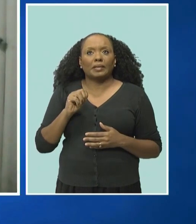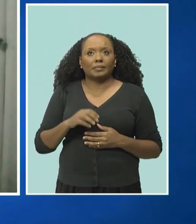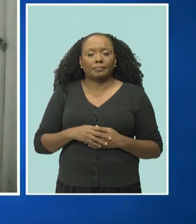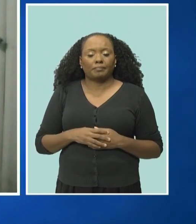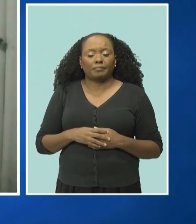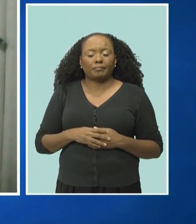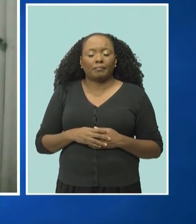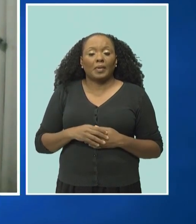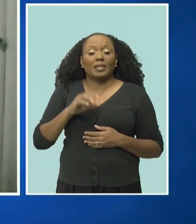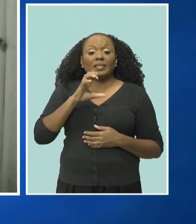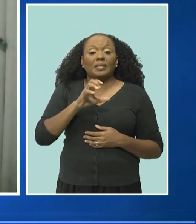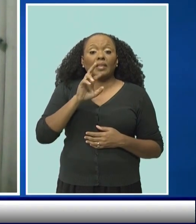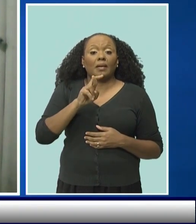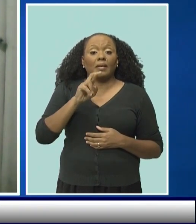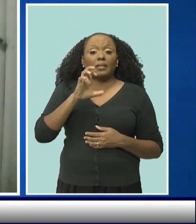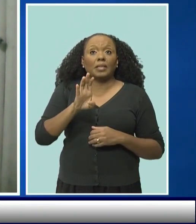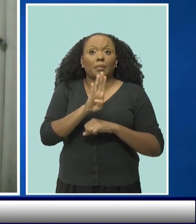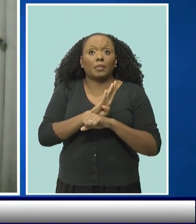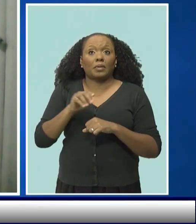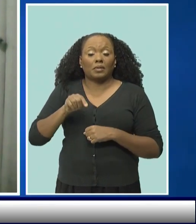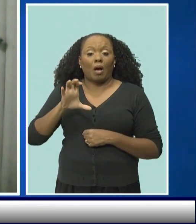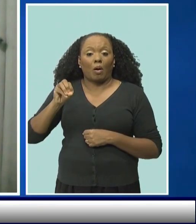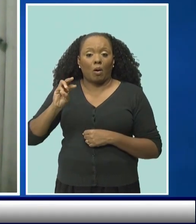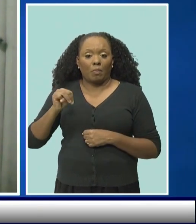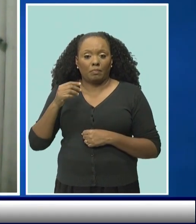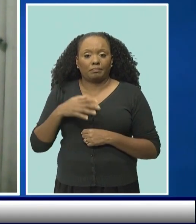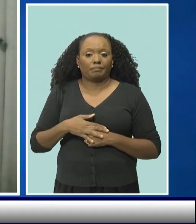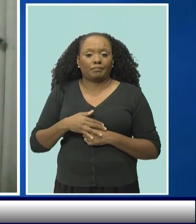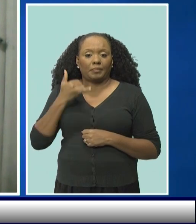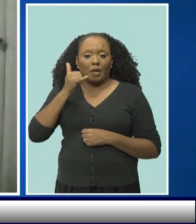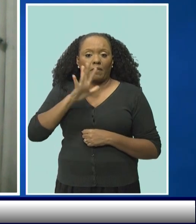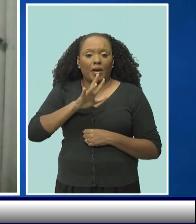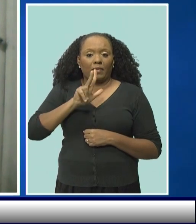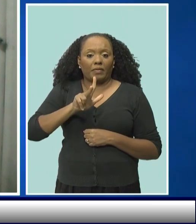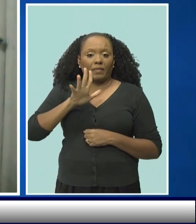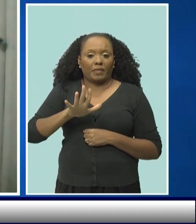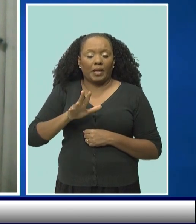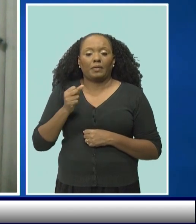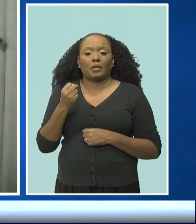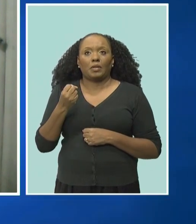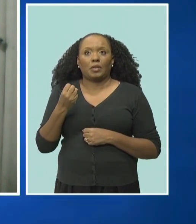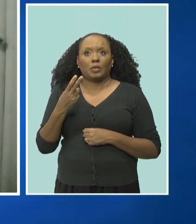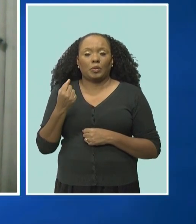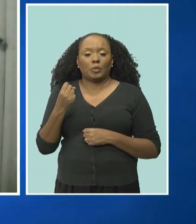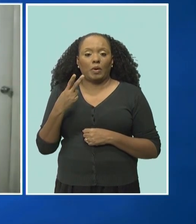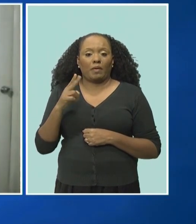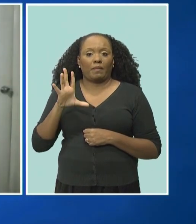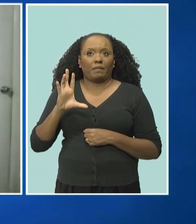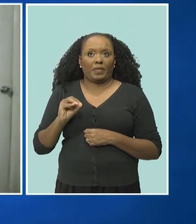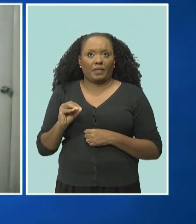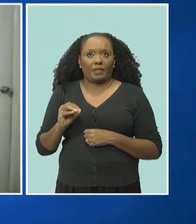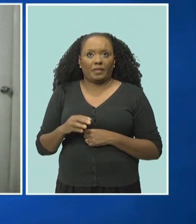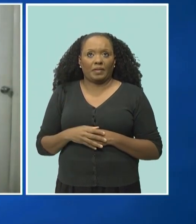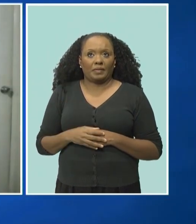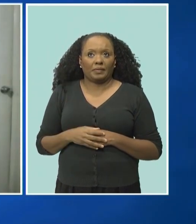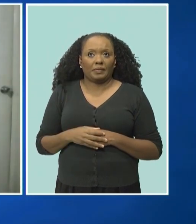crcbarbados.com, and the hotline is 535-1250. Thank you so much, Ms. Eiffel.